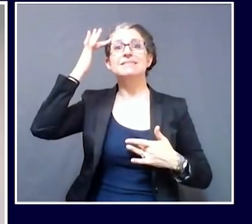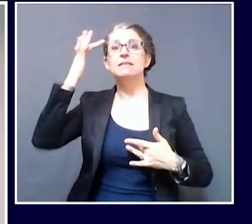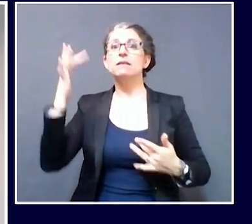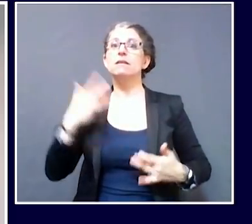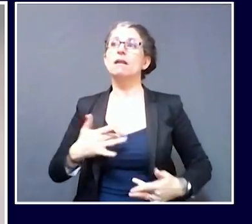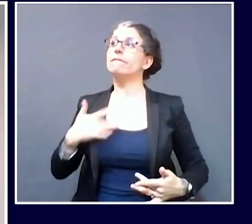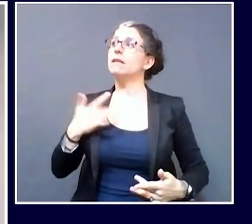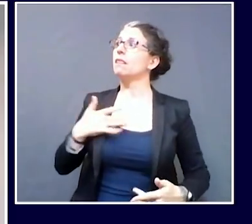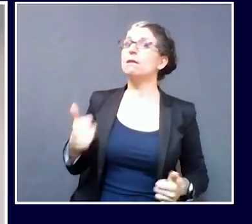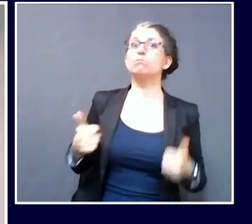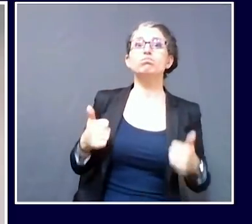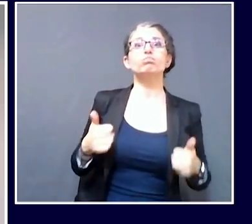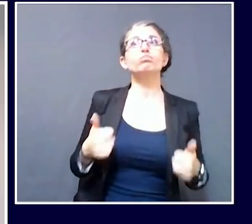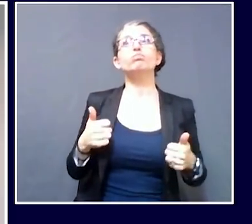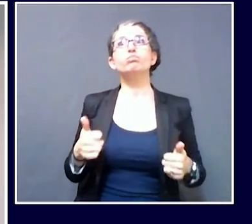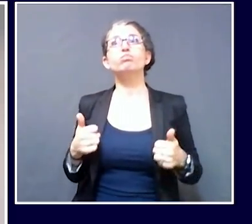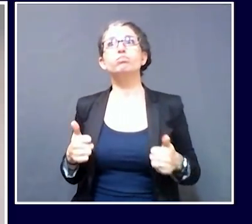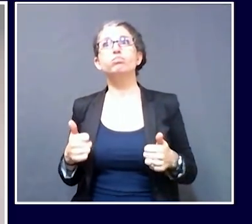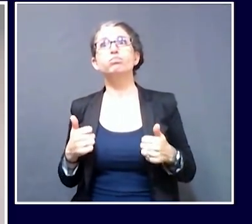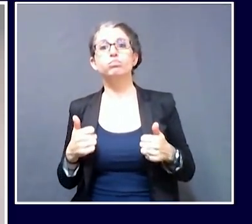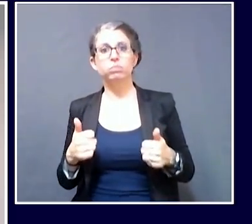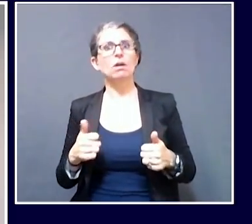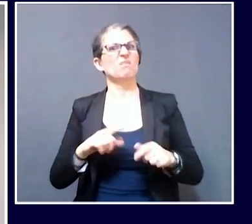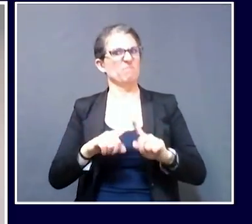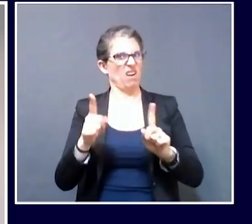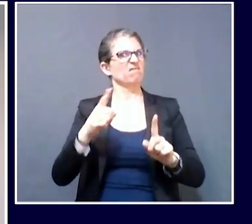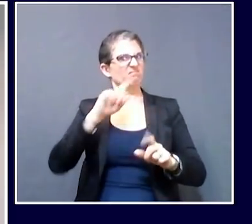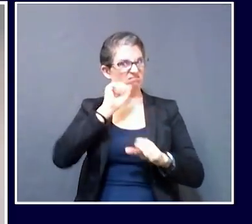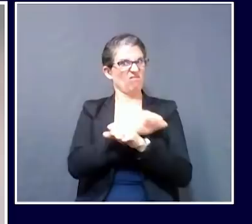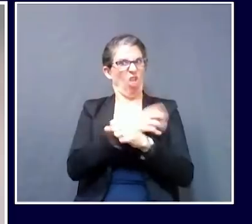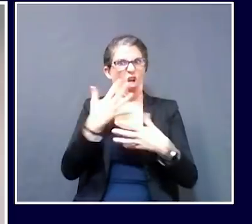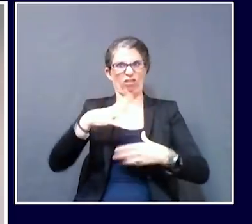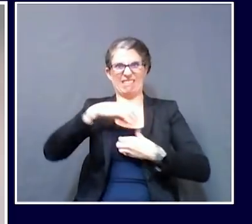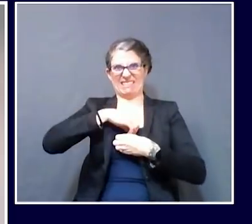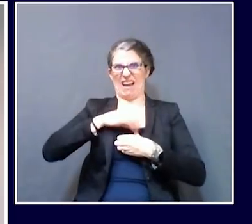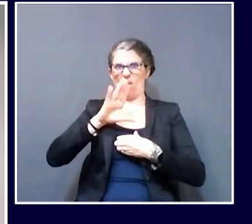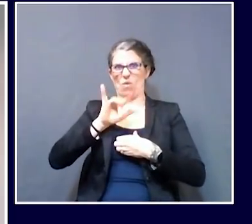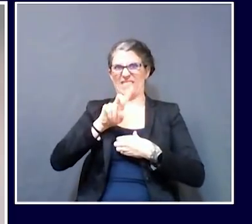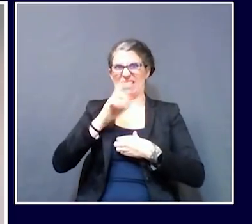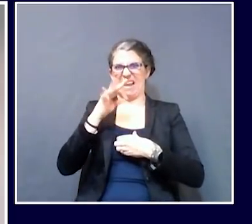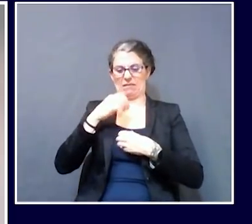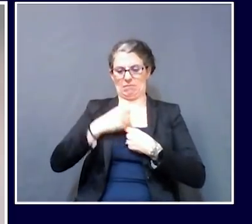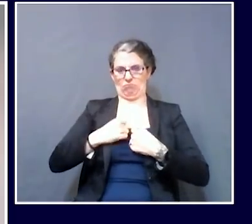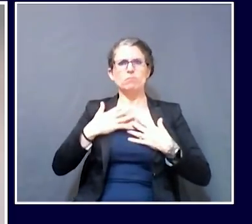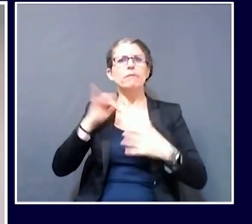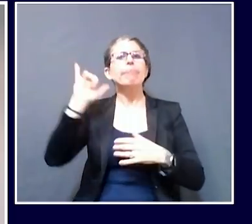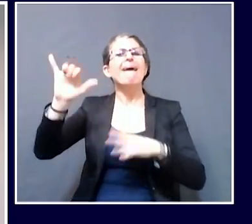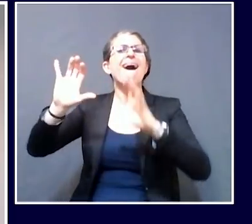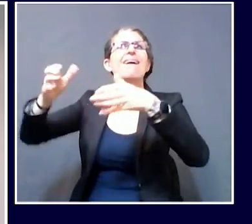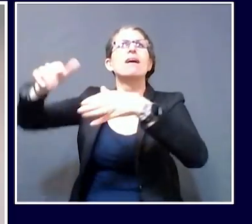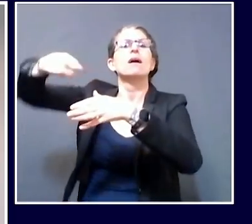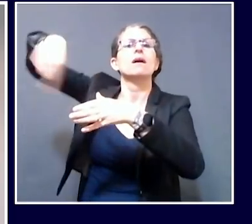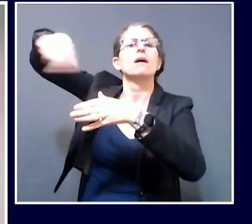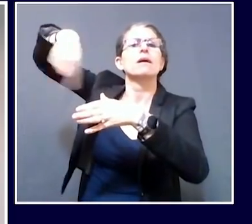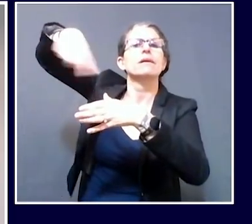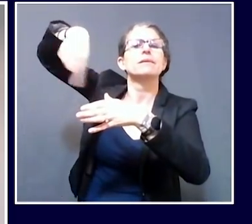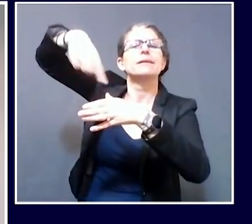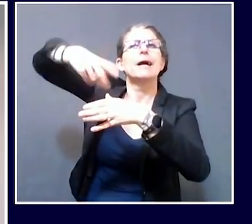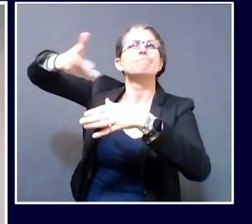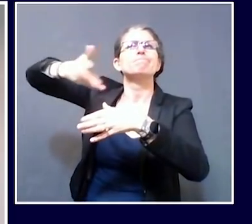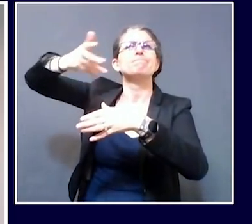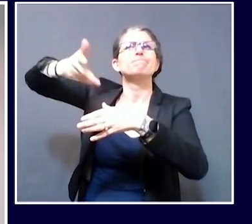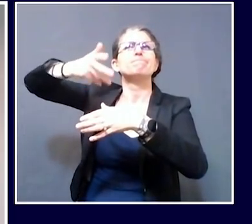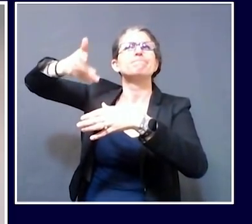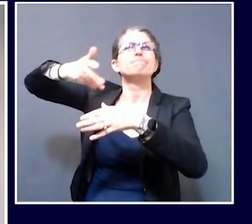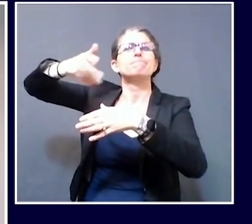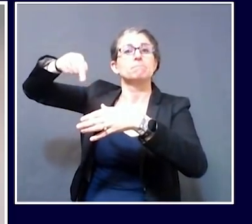What percentage of people are actually asymptomatic versus pre-symptomatic? I mean, do we have a figure on that? So